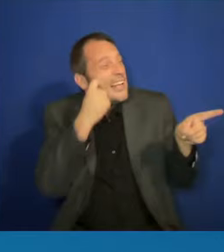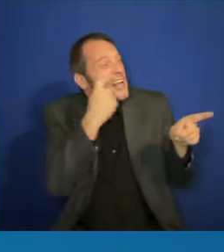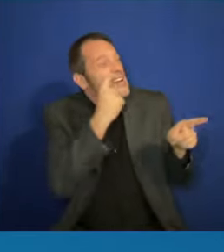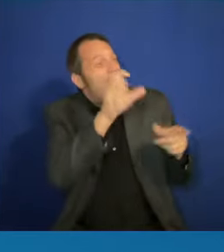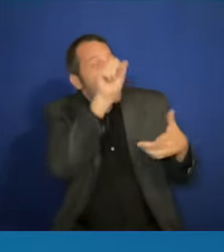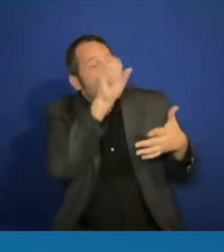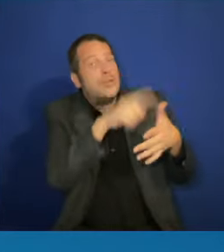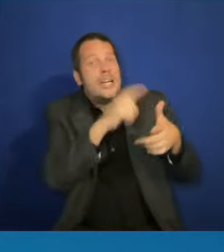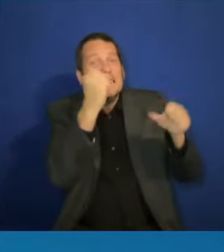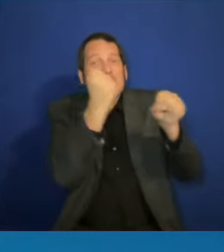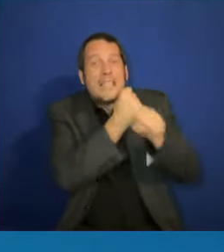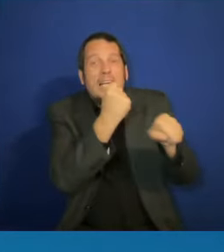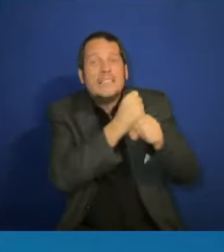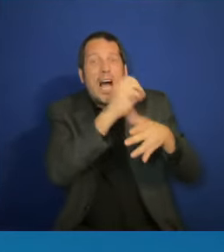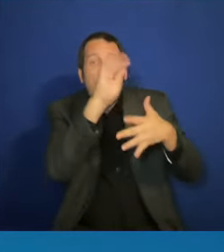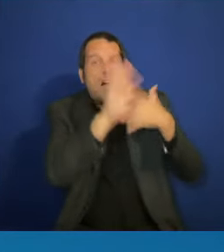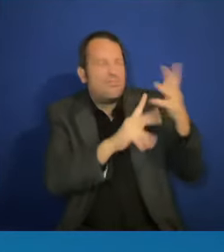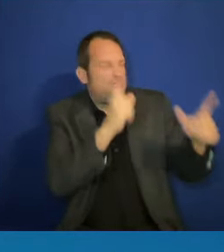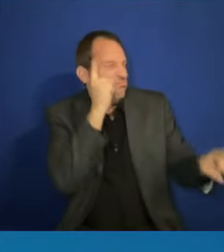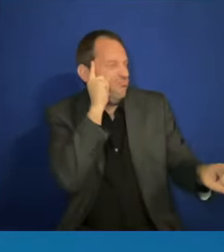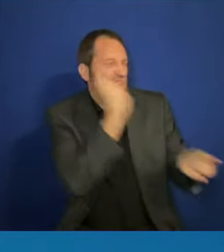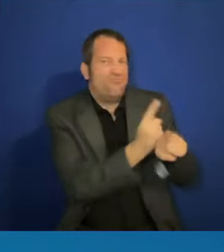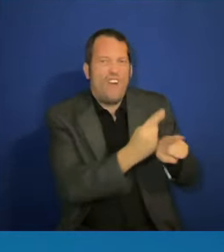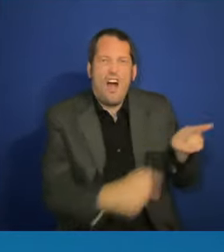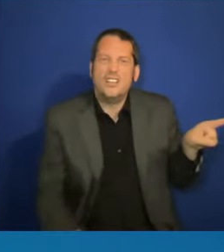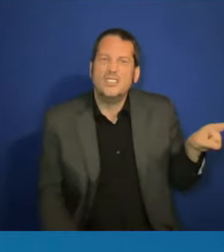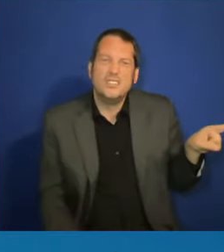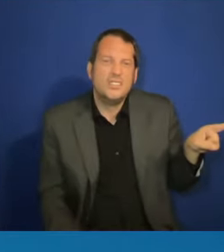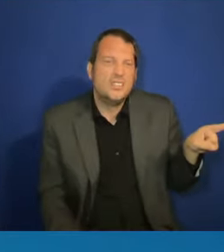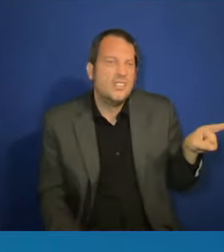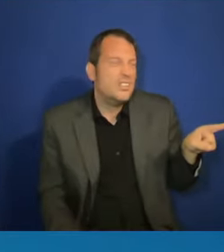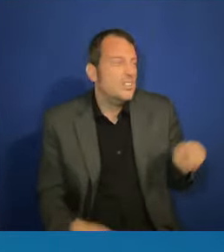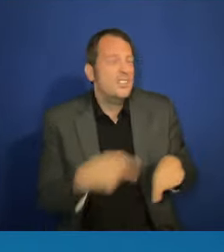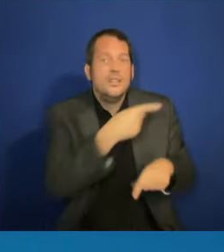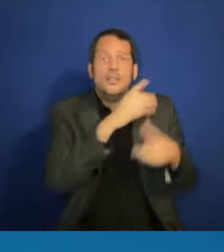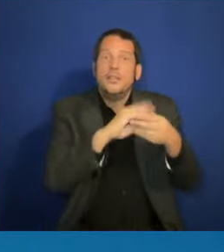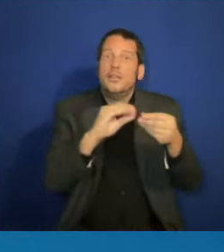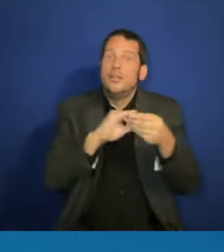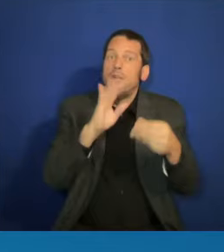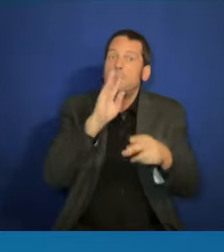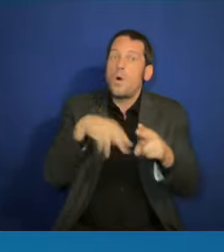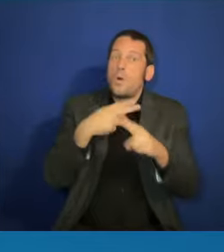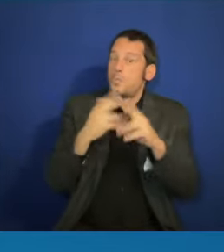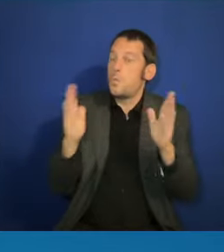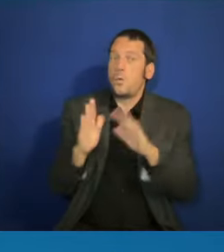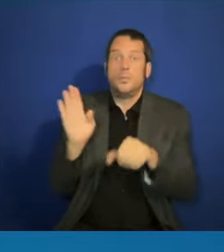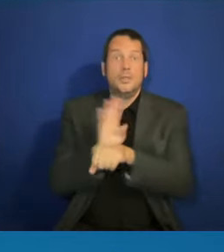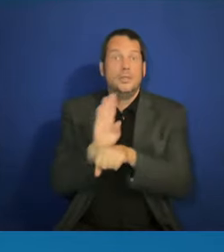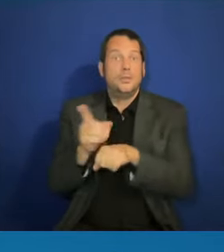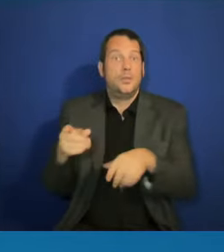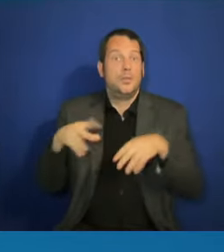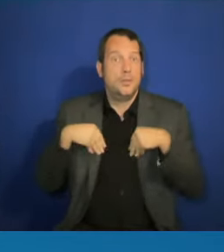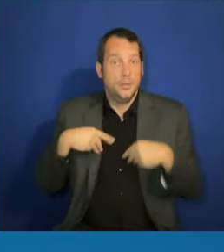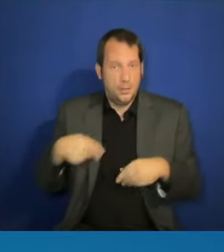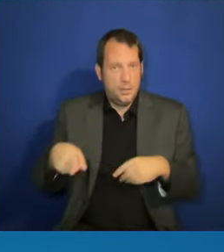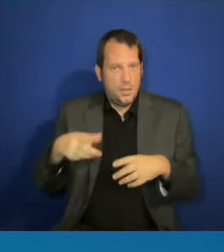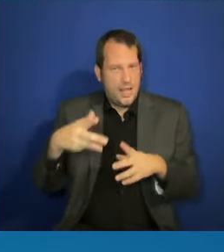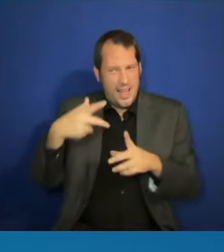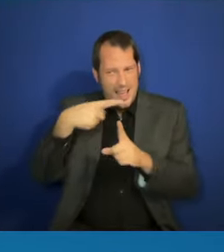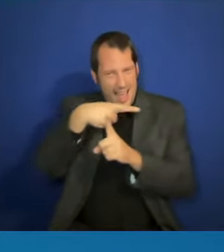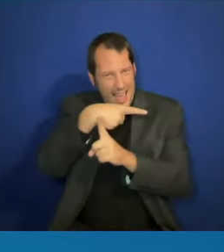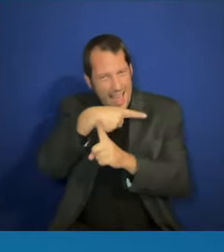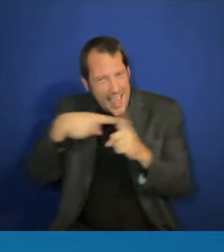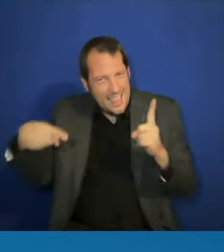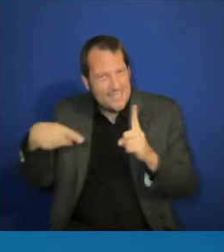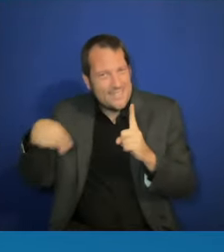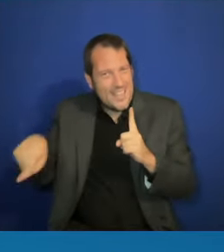Small businesses employ at least half of the private sector workforce. Small business owners